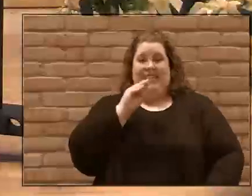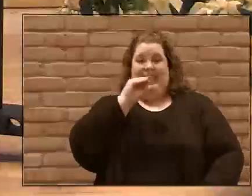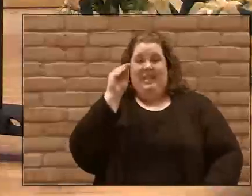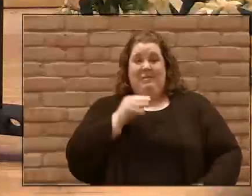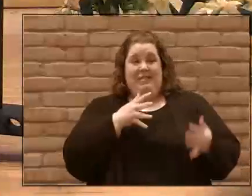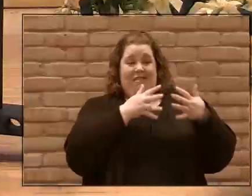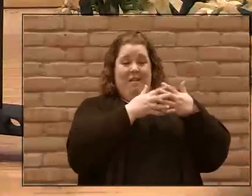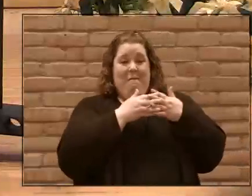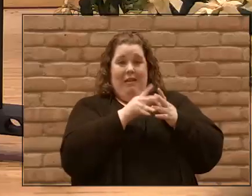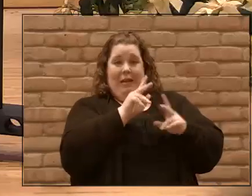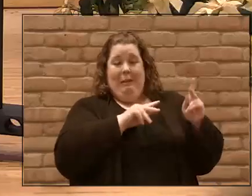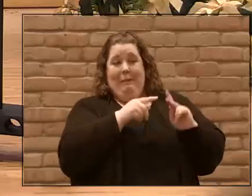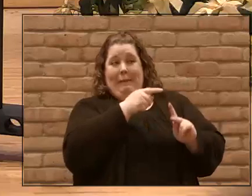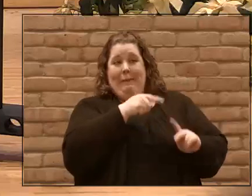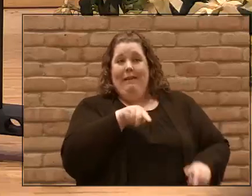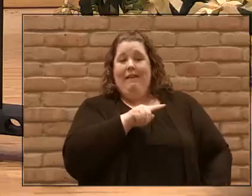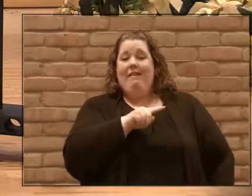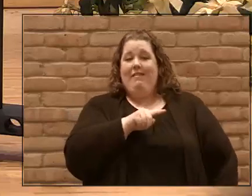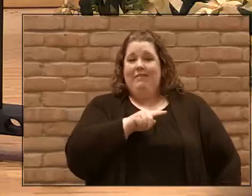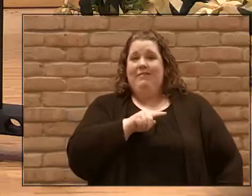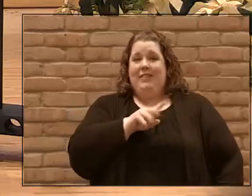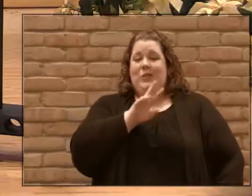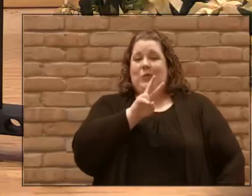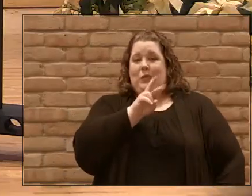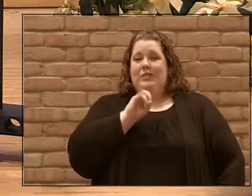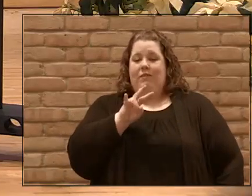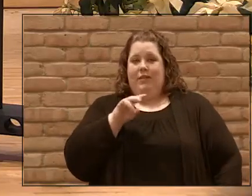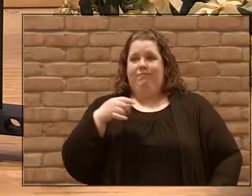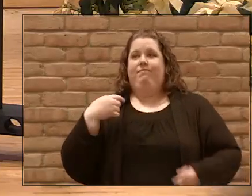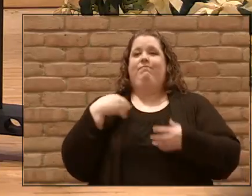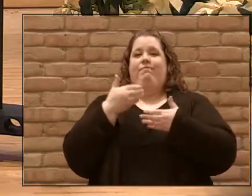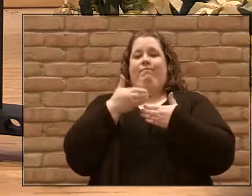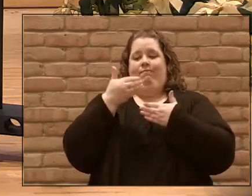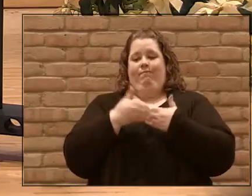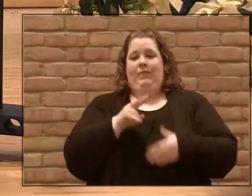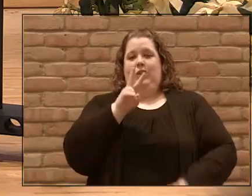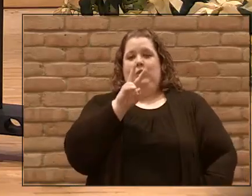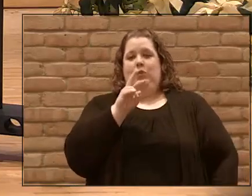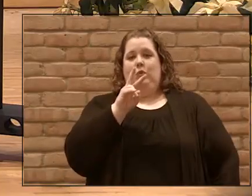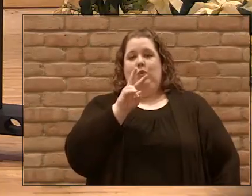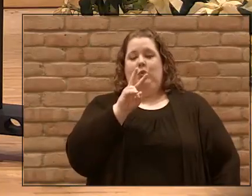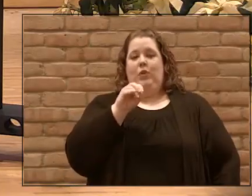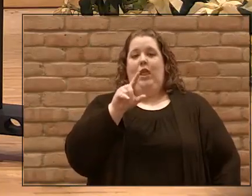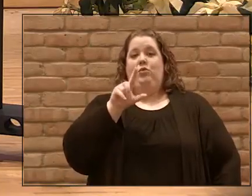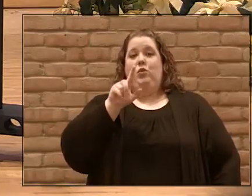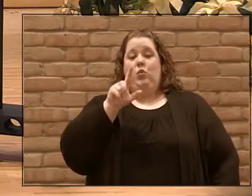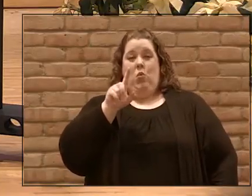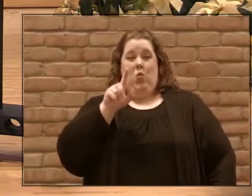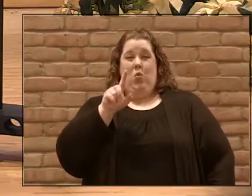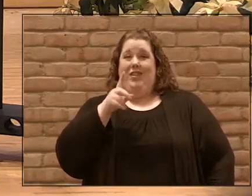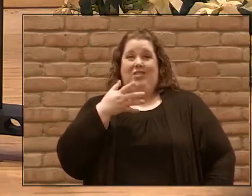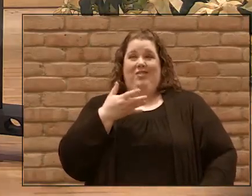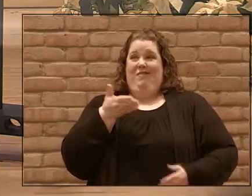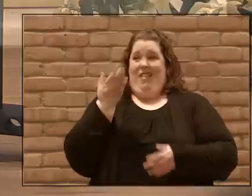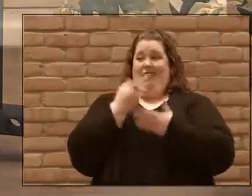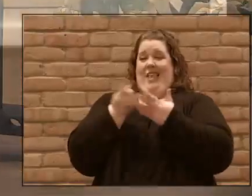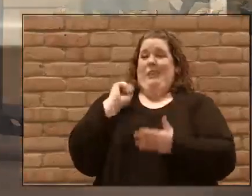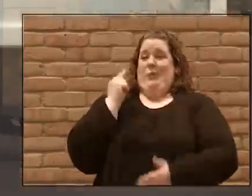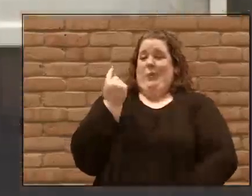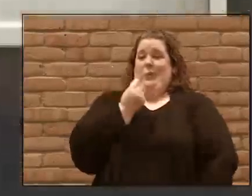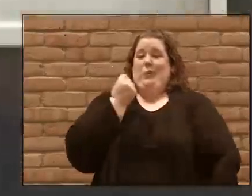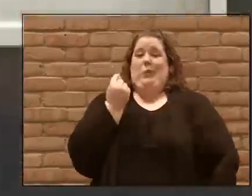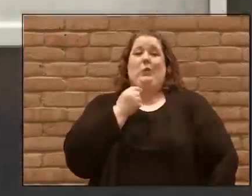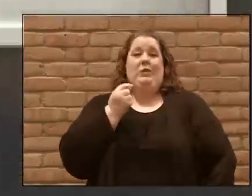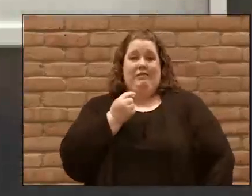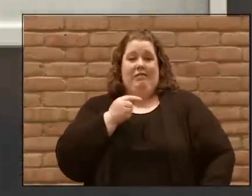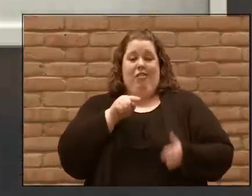of Americans in 2007. In 2021, just last Tuesday, Pew Research came out with their